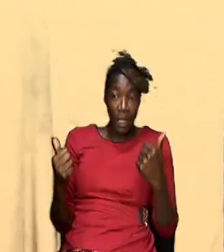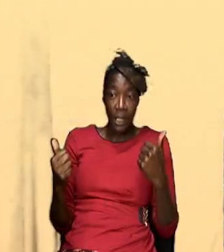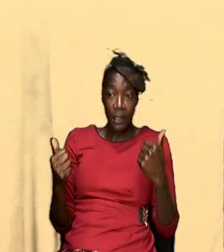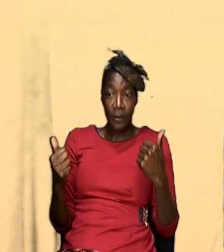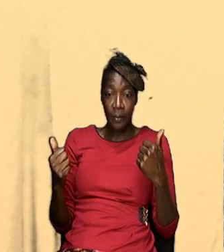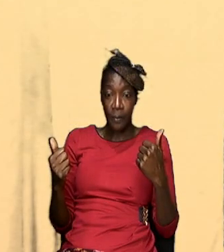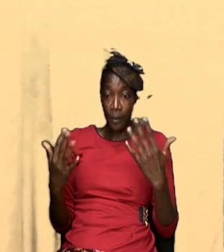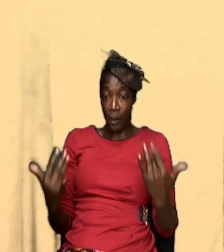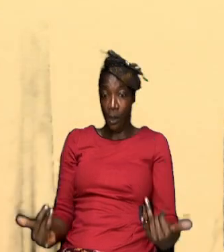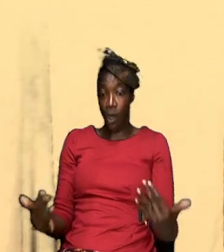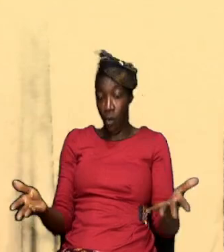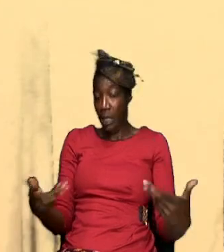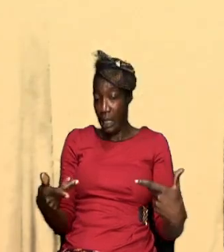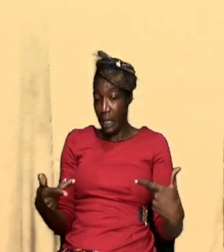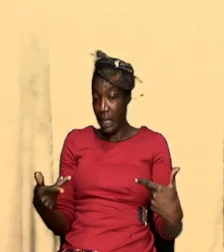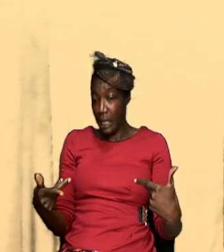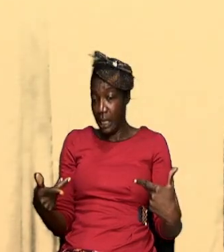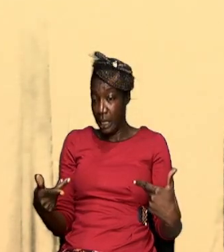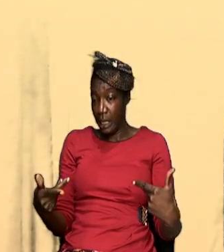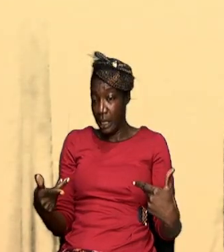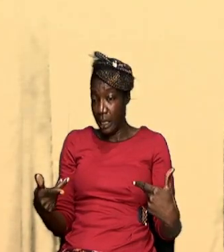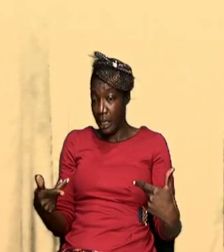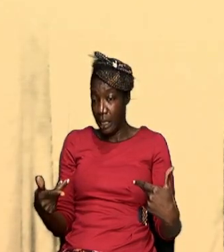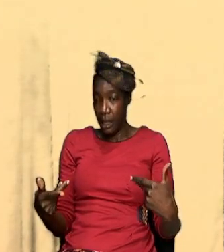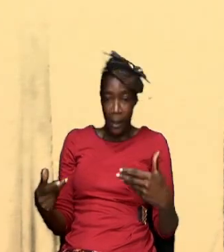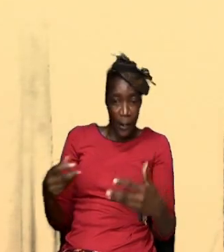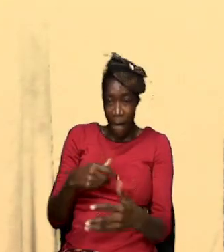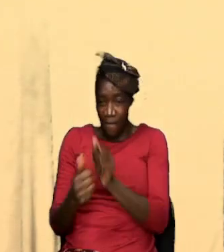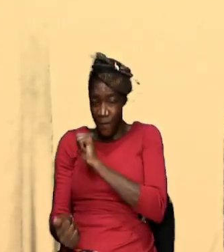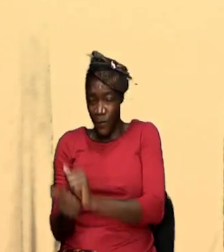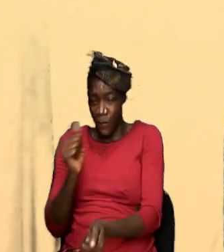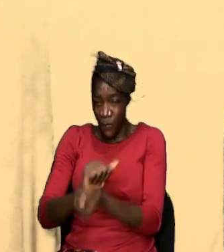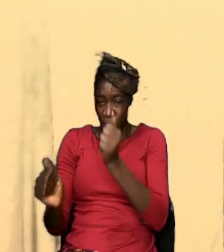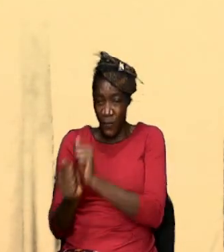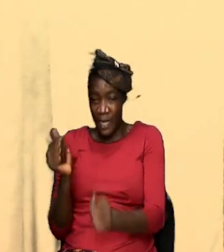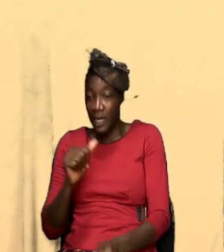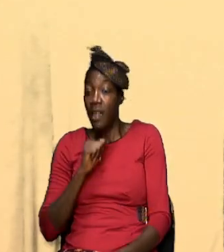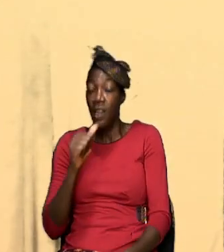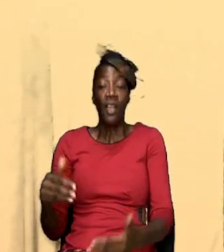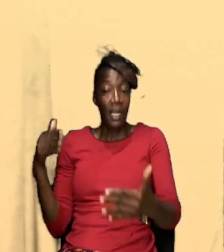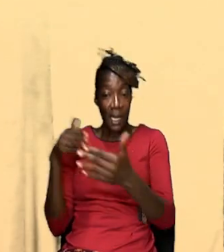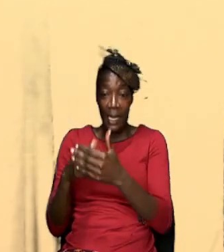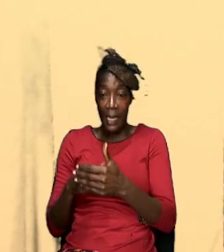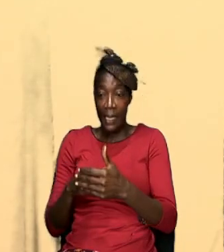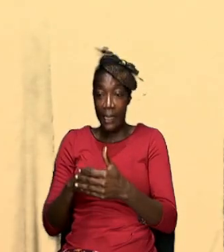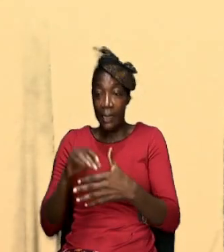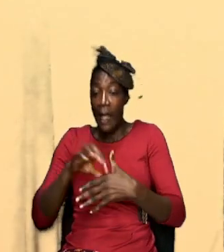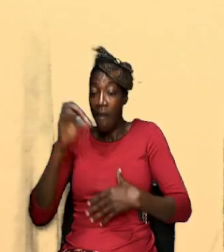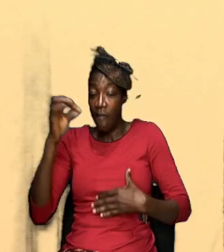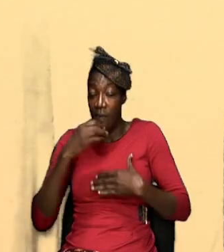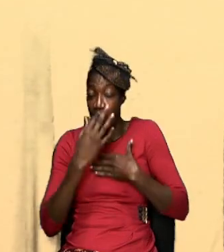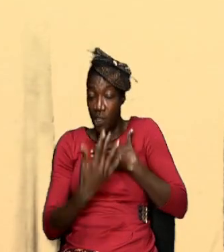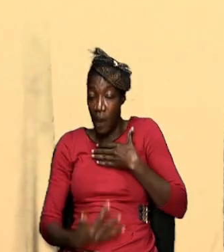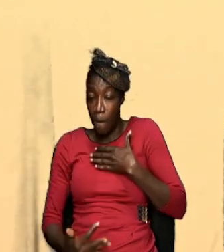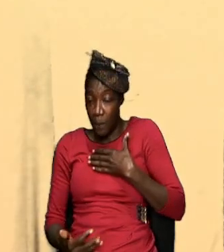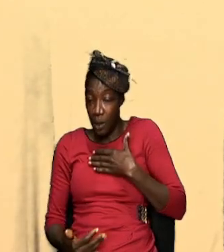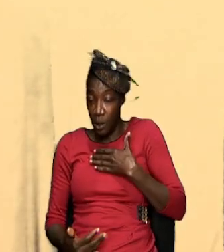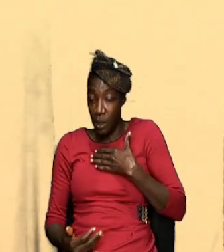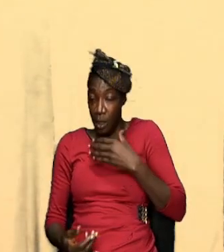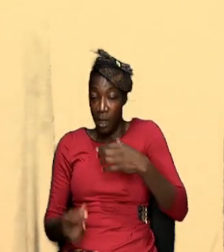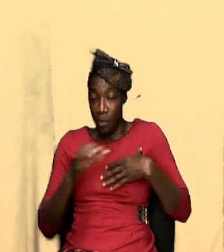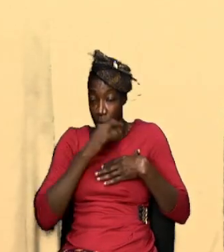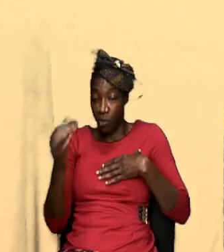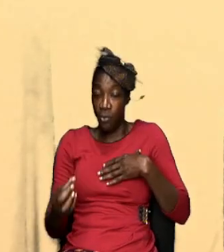now here the scripture says we wrestle not against flesh and blood but against spiritual wickedness so